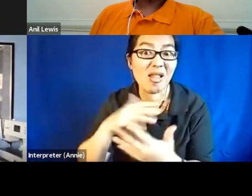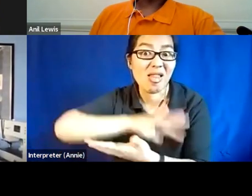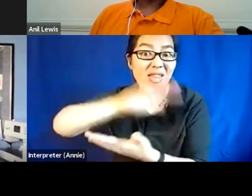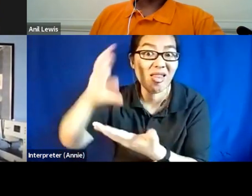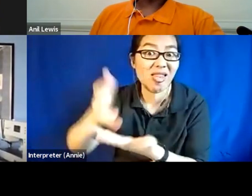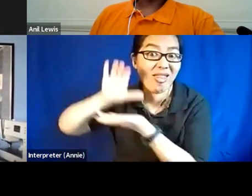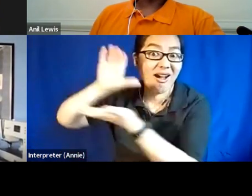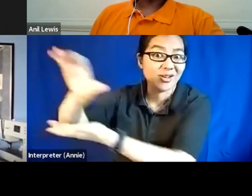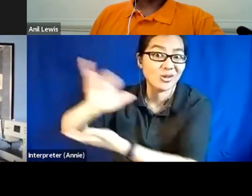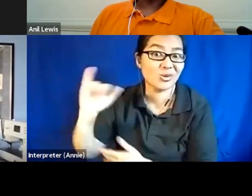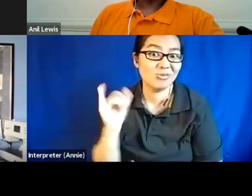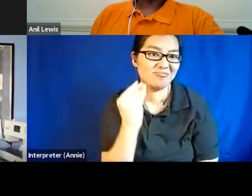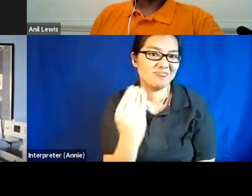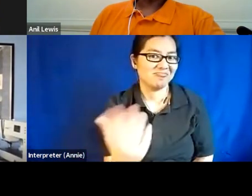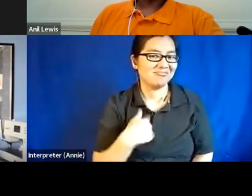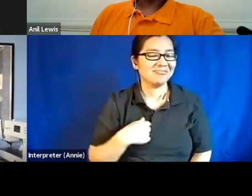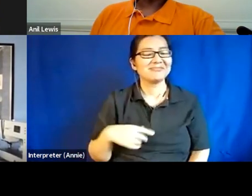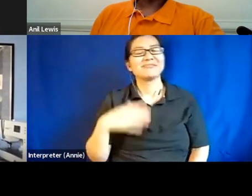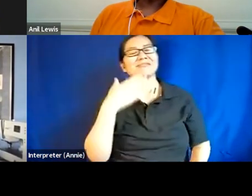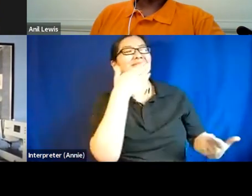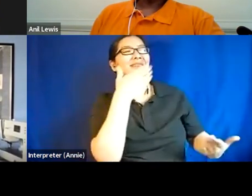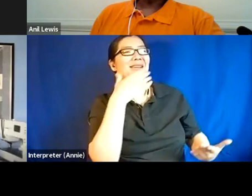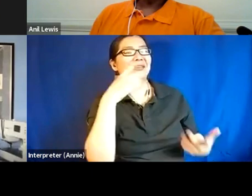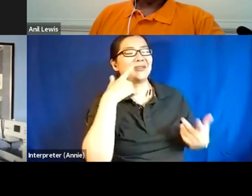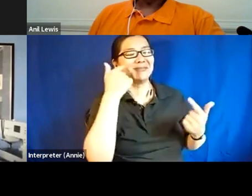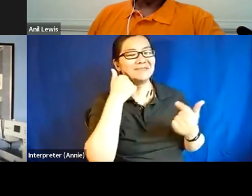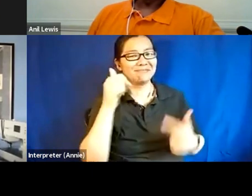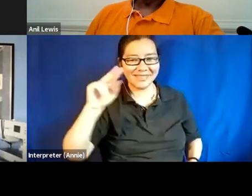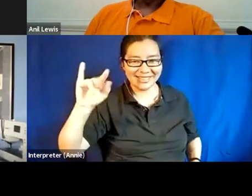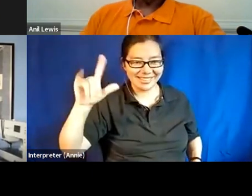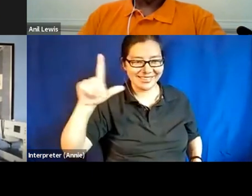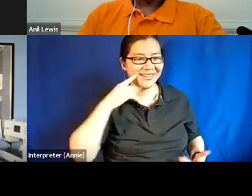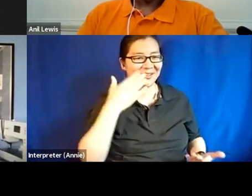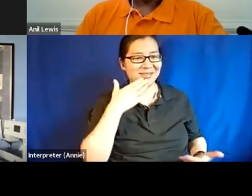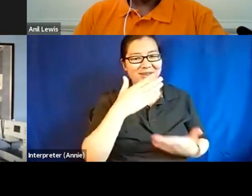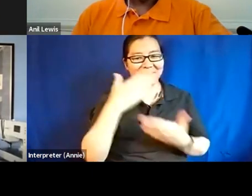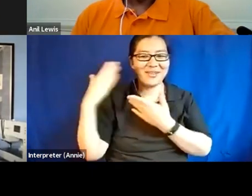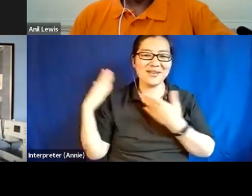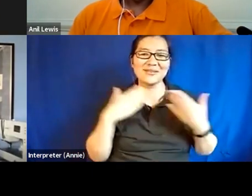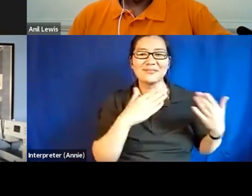Thank you all. I enjoyed this. was very helpful. Thank you. Thank you so much. guys.